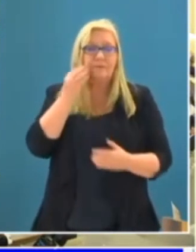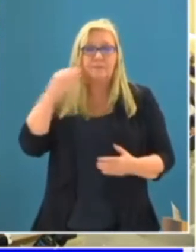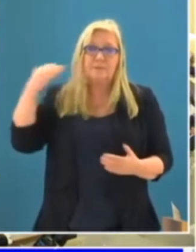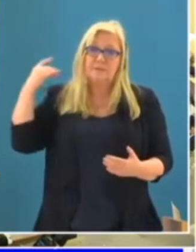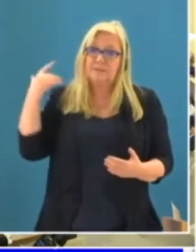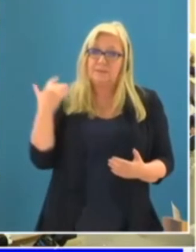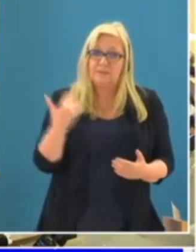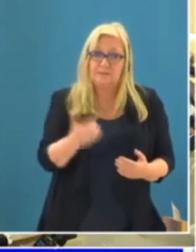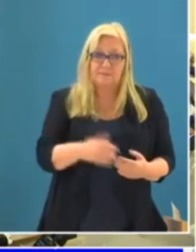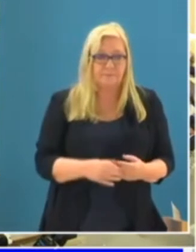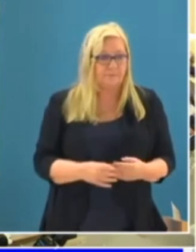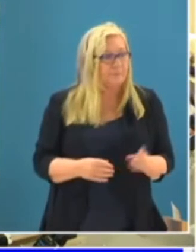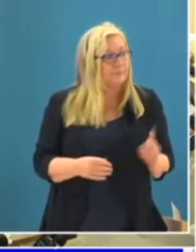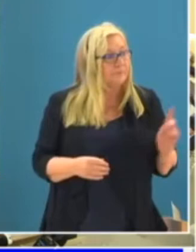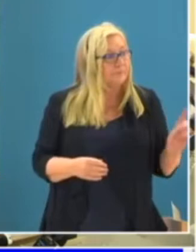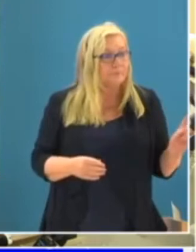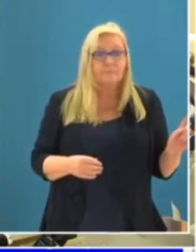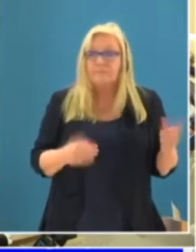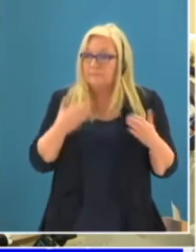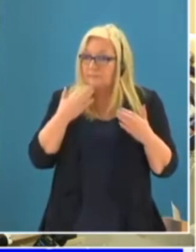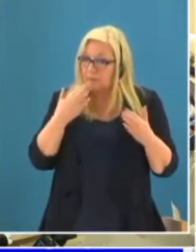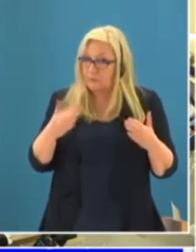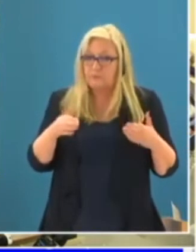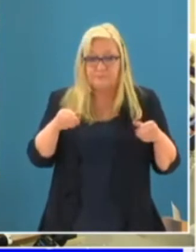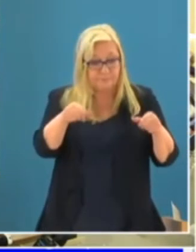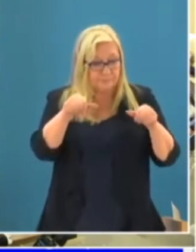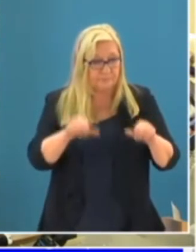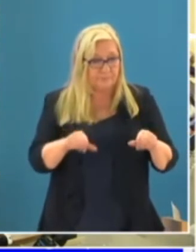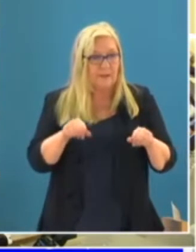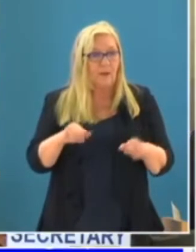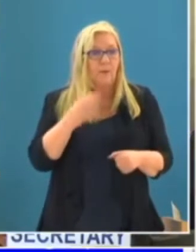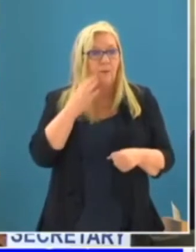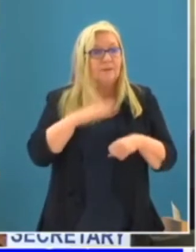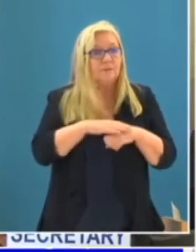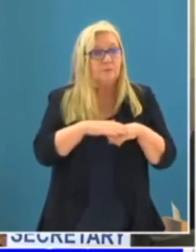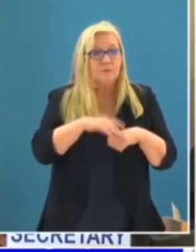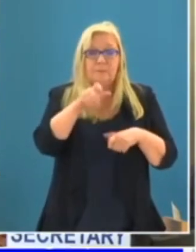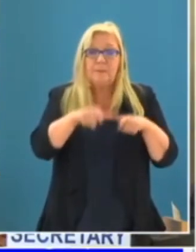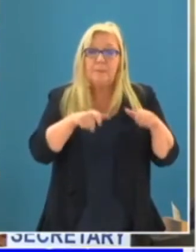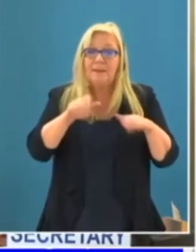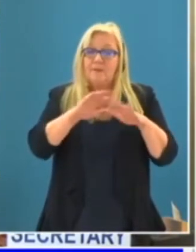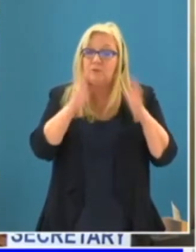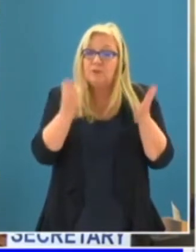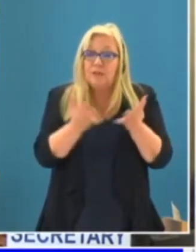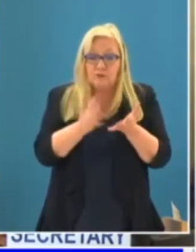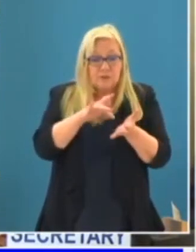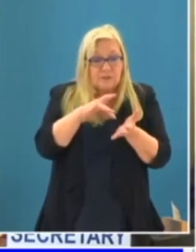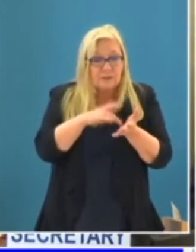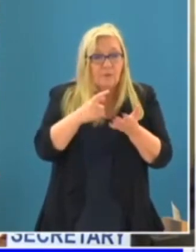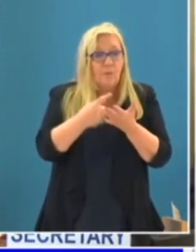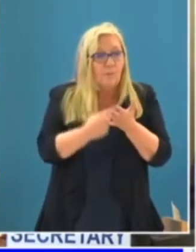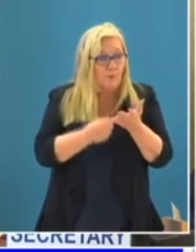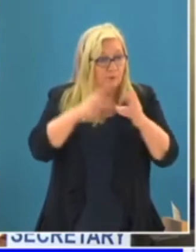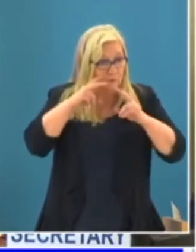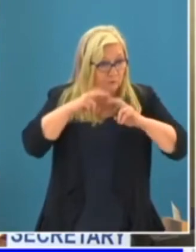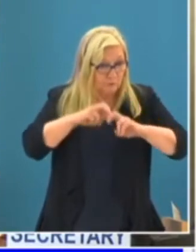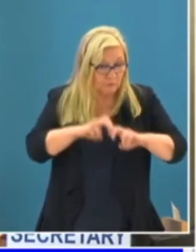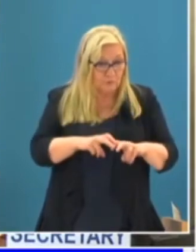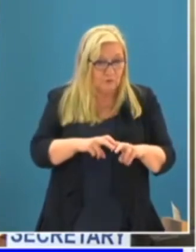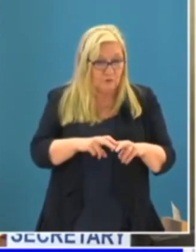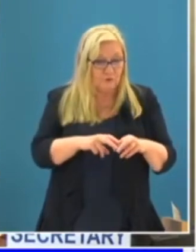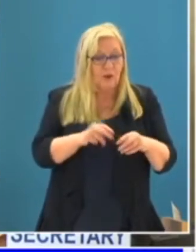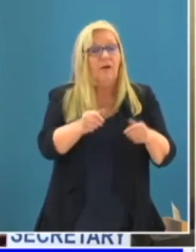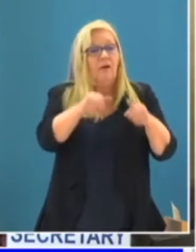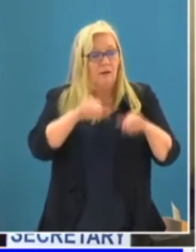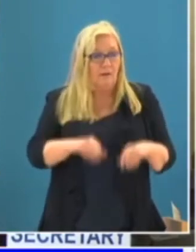Thank you so much. I now give the floor to Indigenous Peoples International Center for Policy Research, followed by Poland.